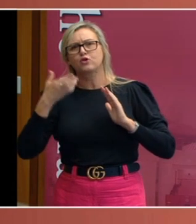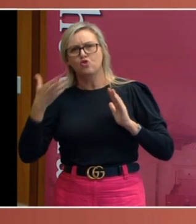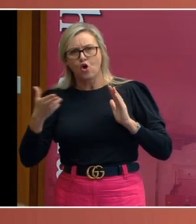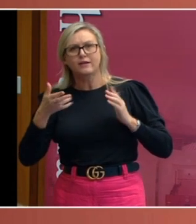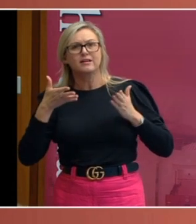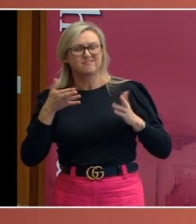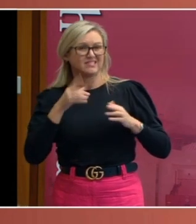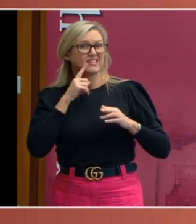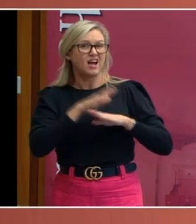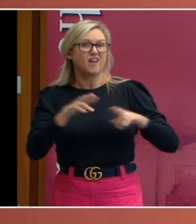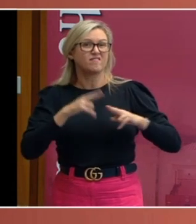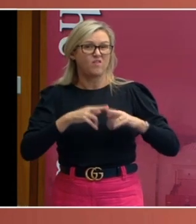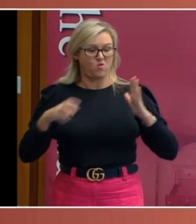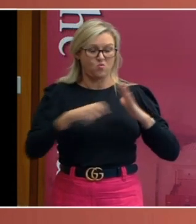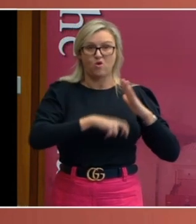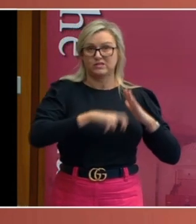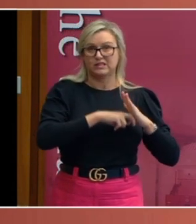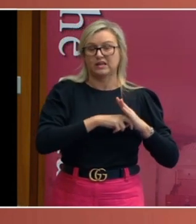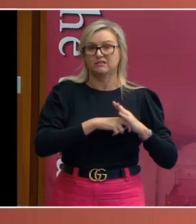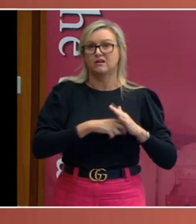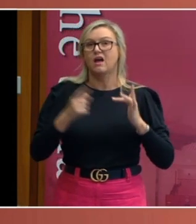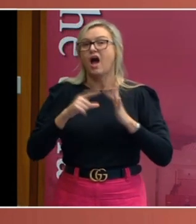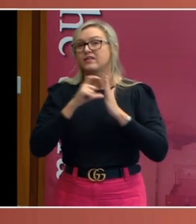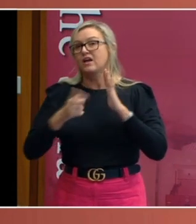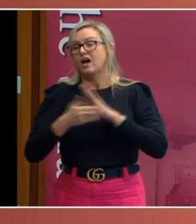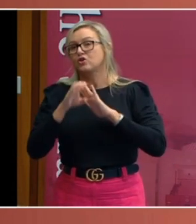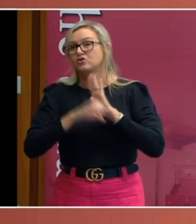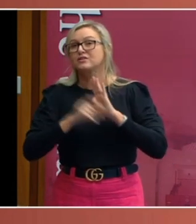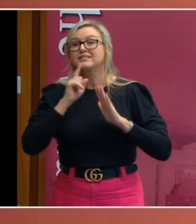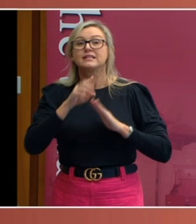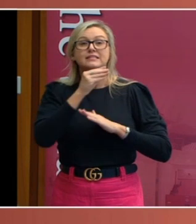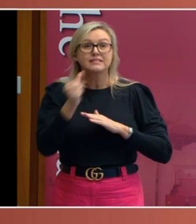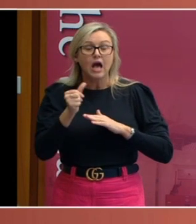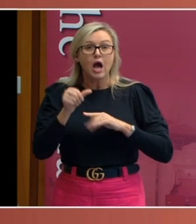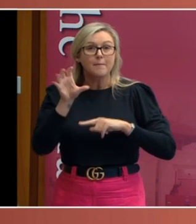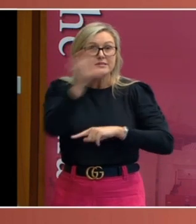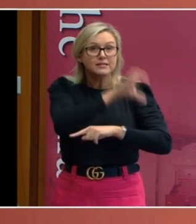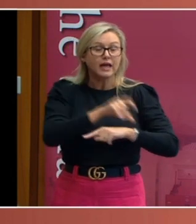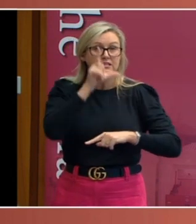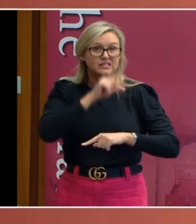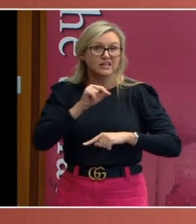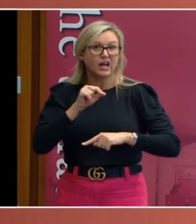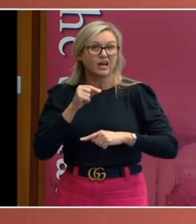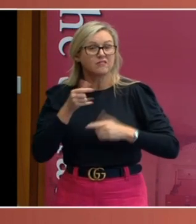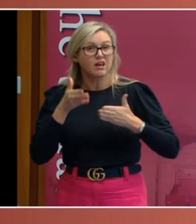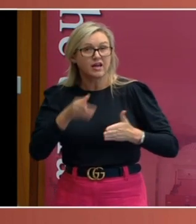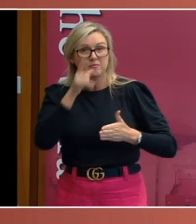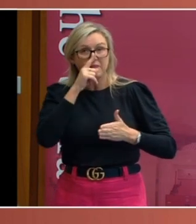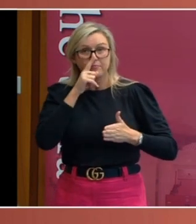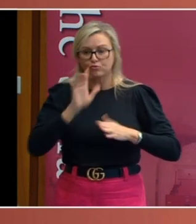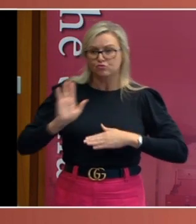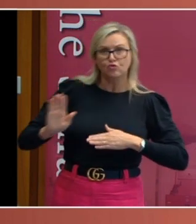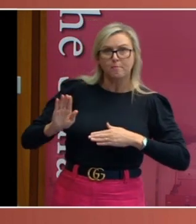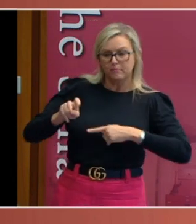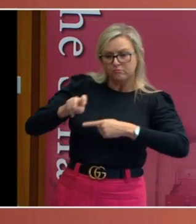of the Constitution recognises that states may levy charges for the inspection of goods or animals as they